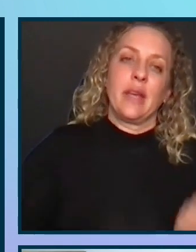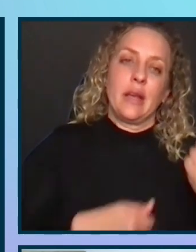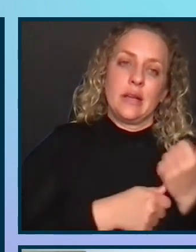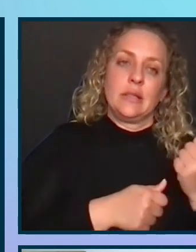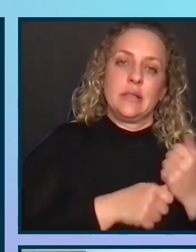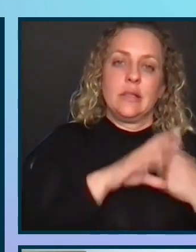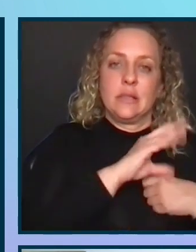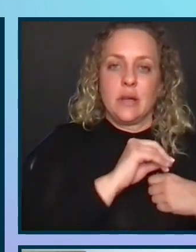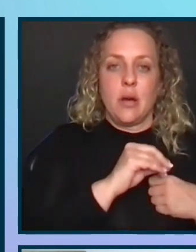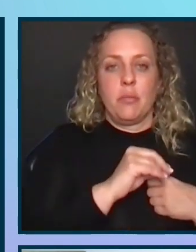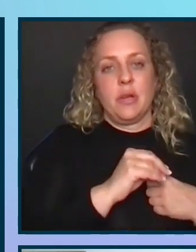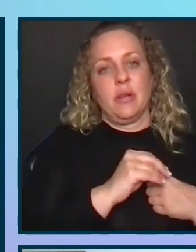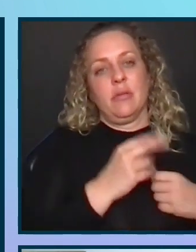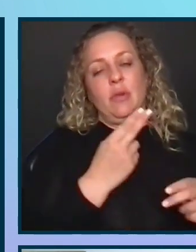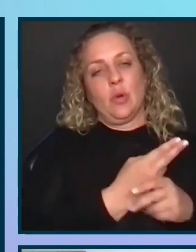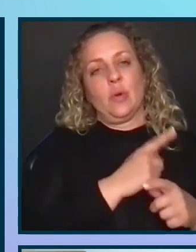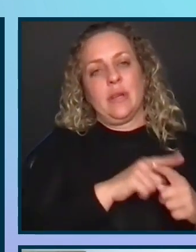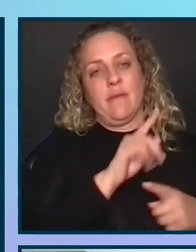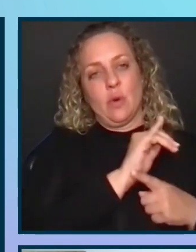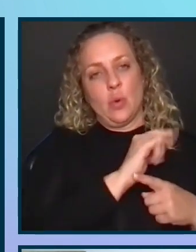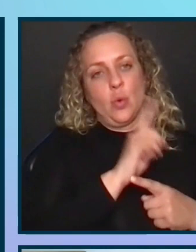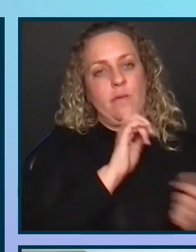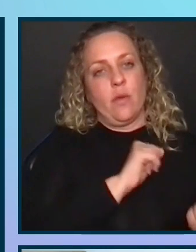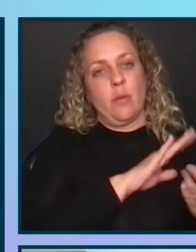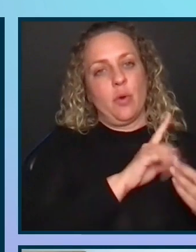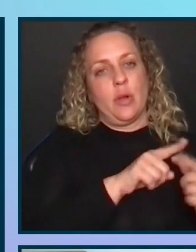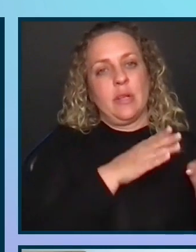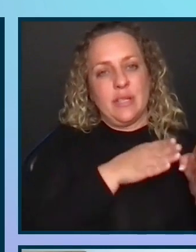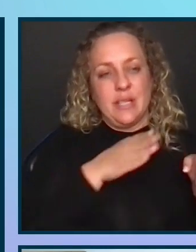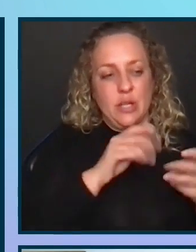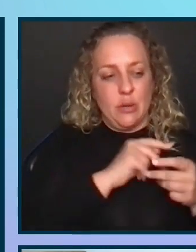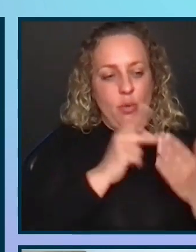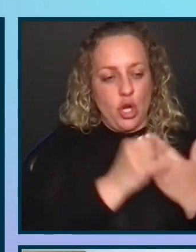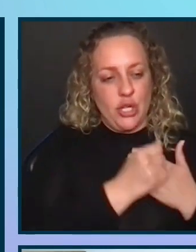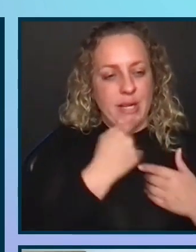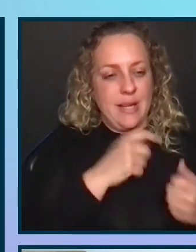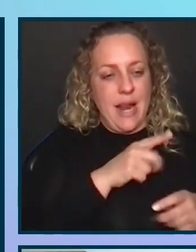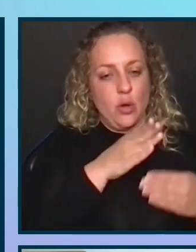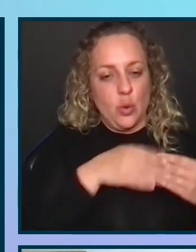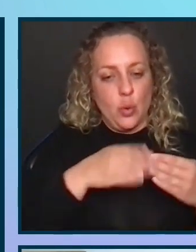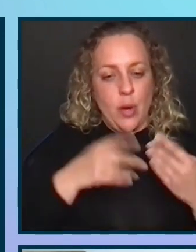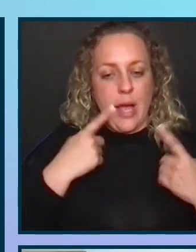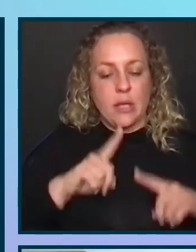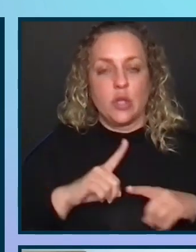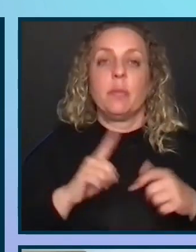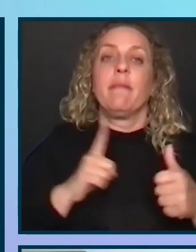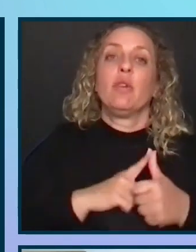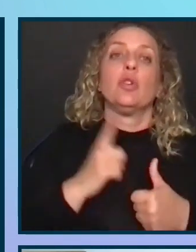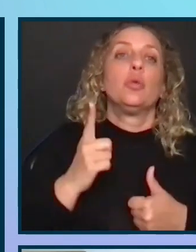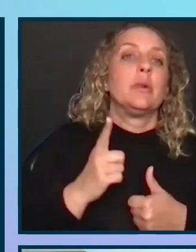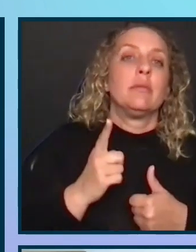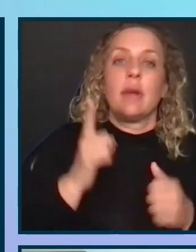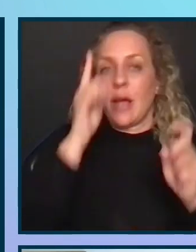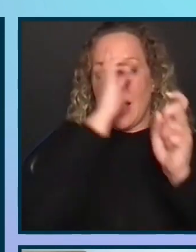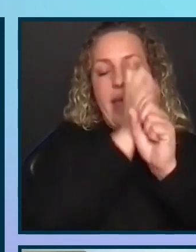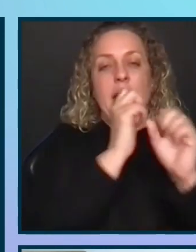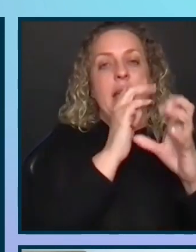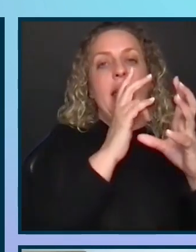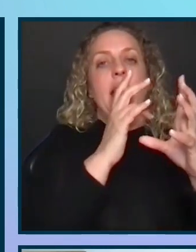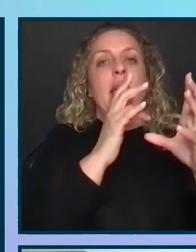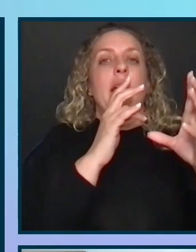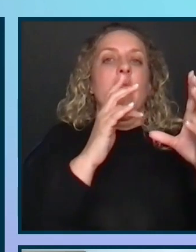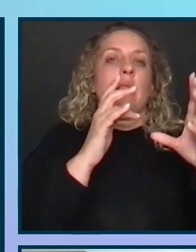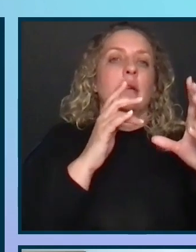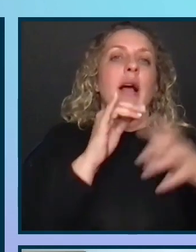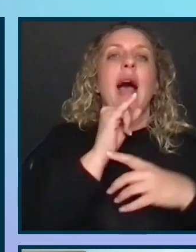retooling their approach. will help a company select a strategic project and execute them. So the first one is ideation. It's where passion and